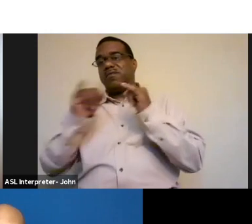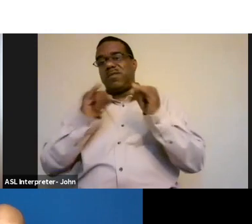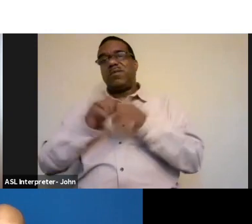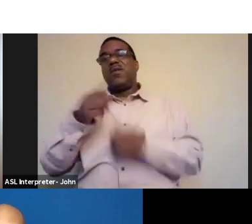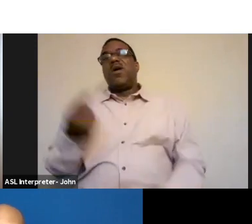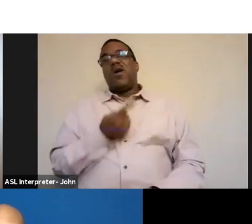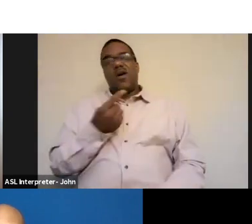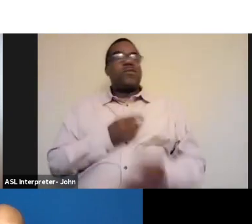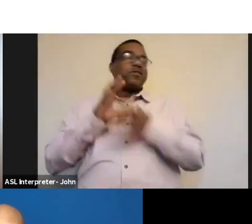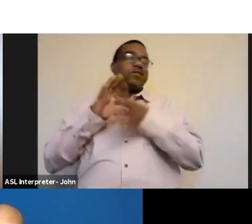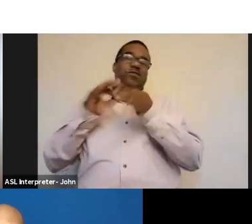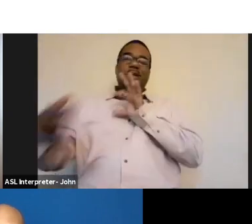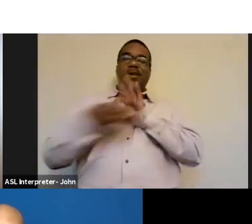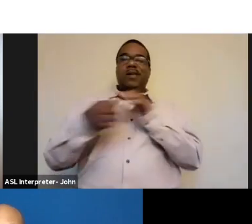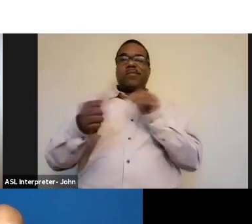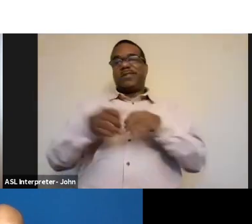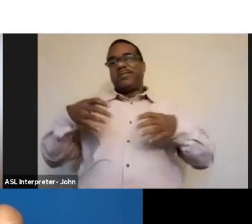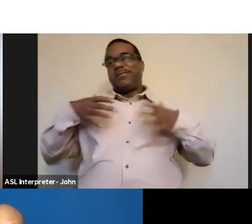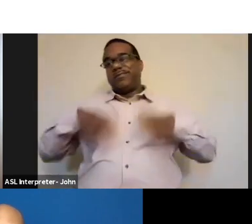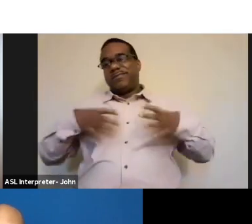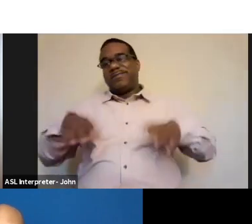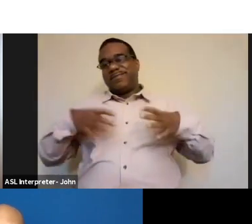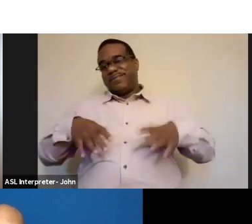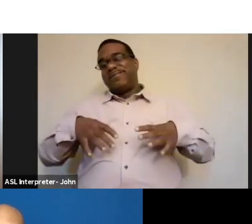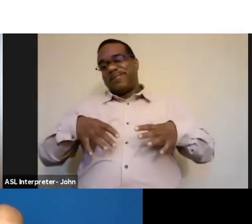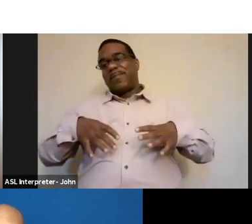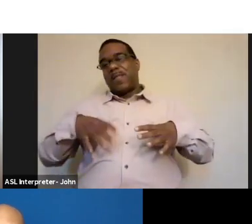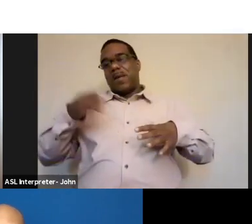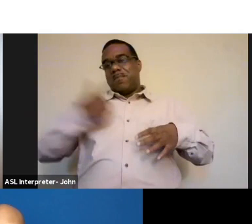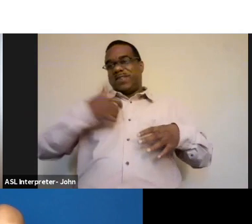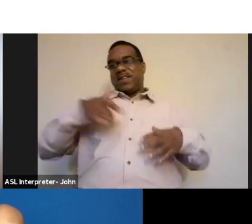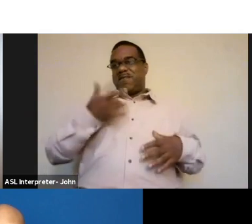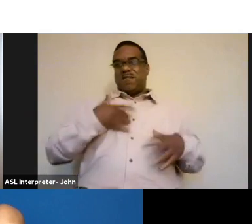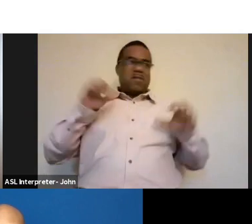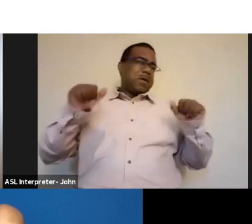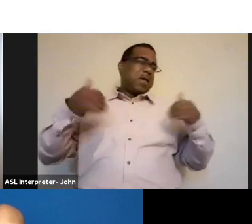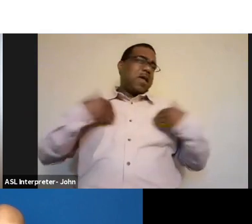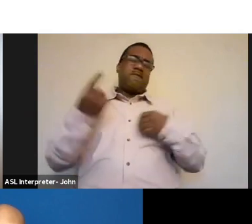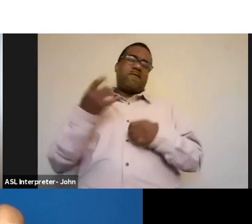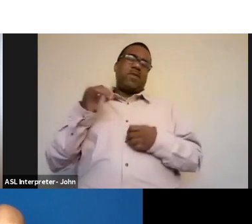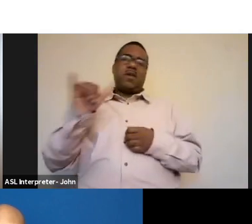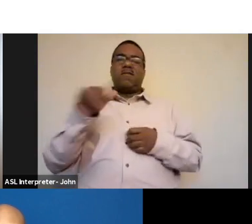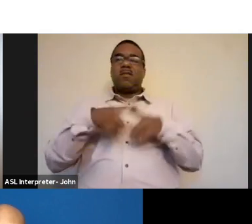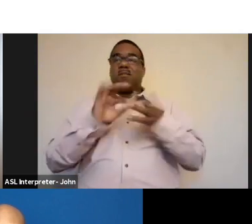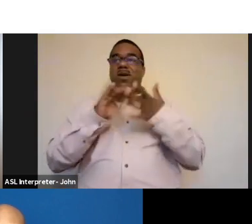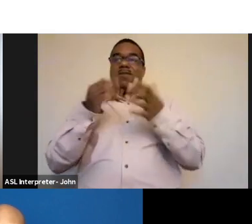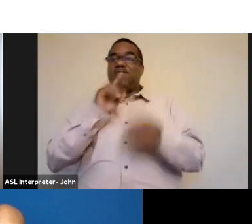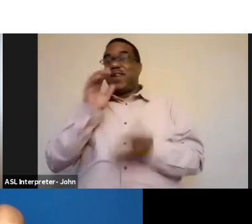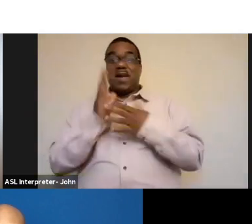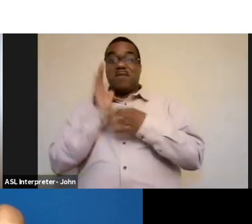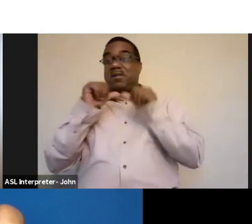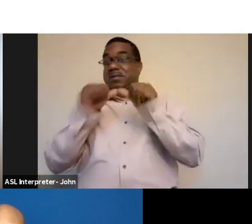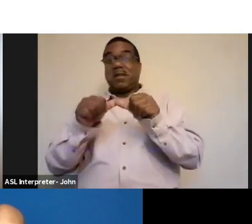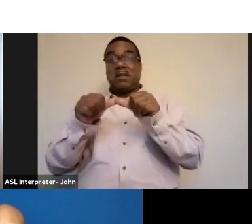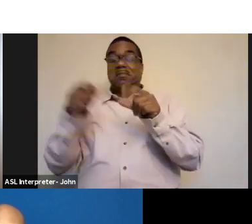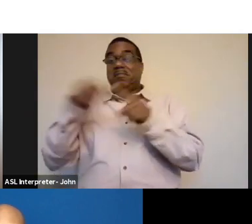of story and feeling that I get from wearing it that makes me feel like I can have this forever. Literally, I will wear it into the ground and hopefully by time